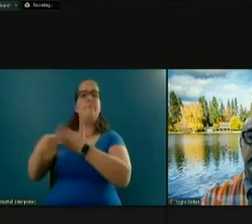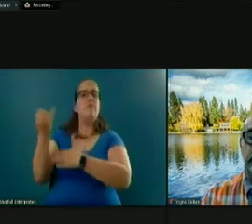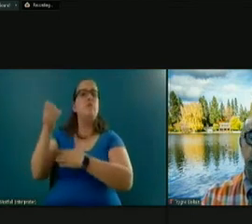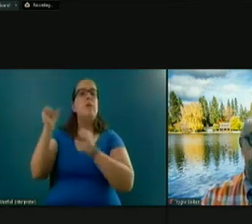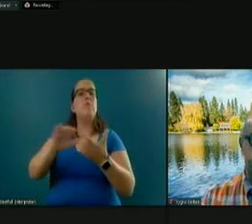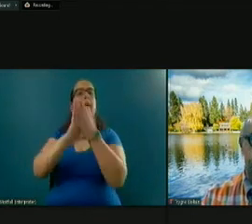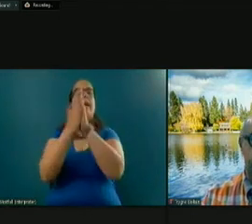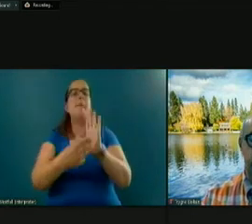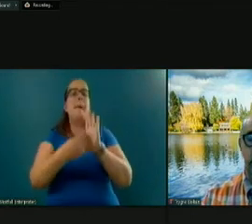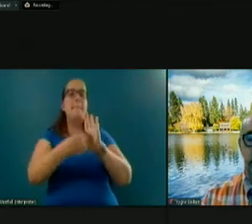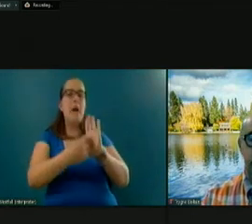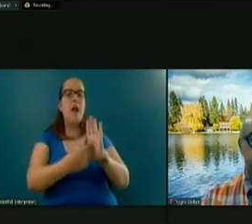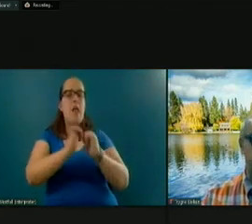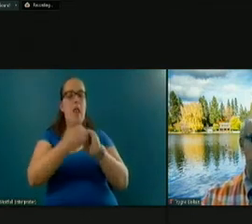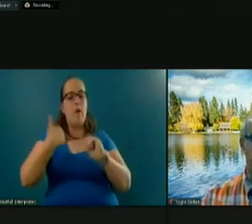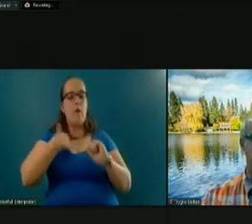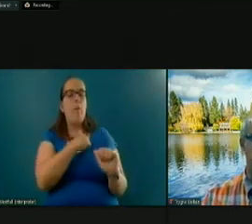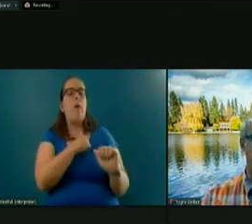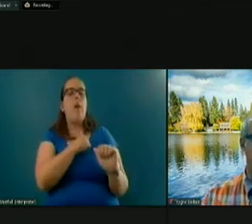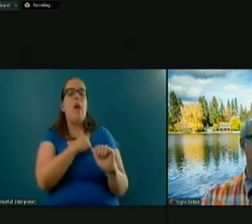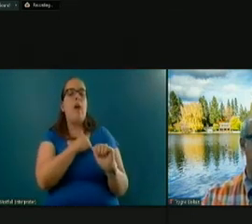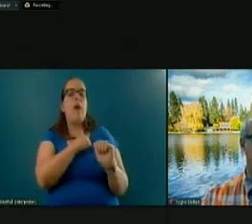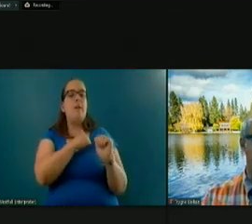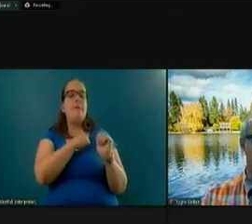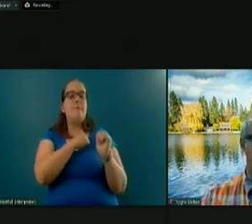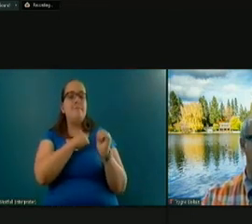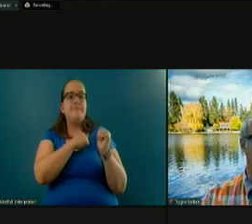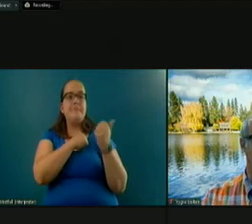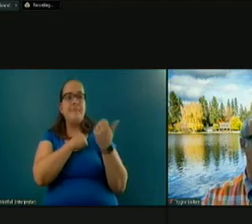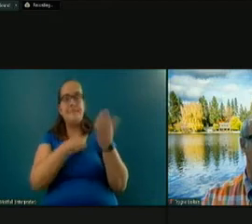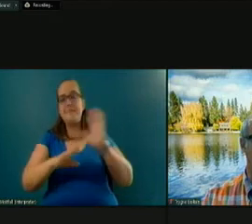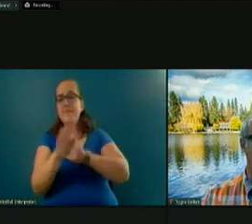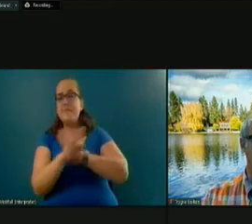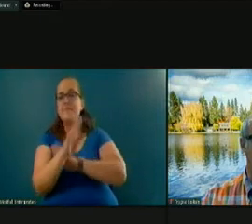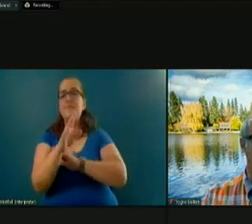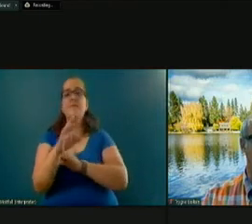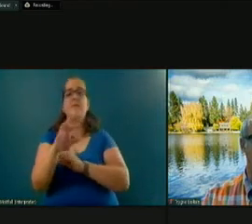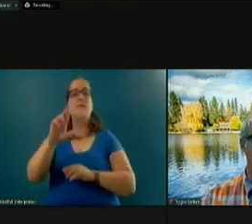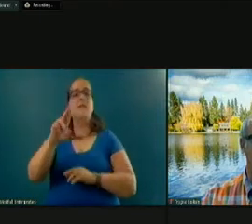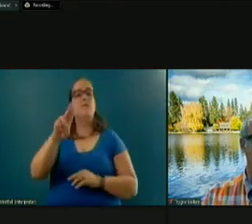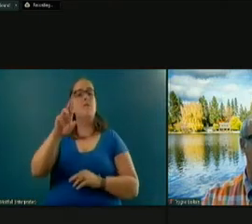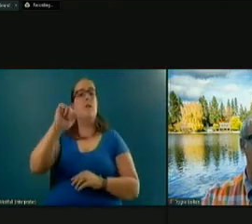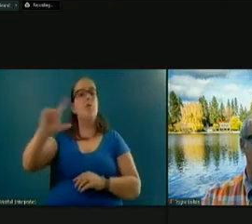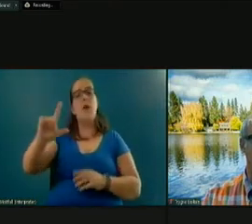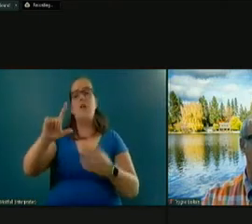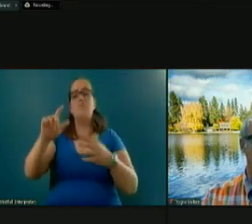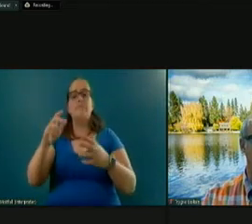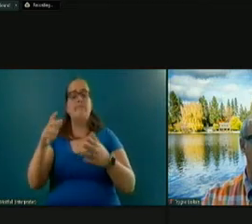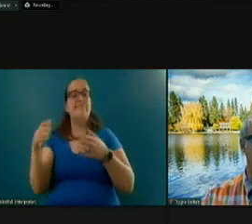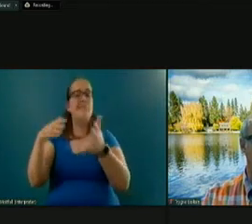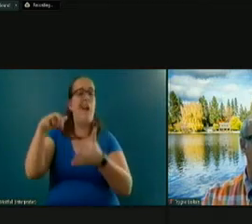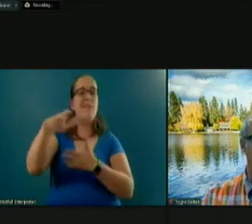model for how we then create rural trails connecting our cities, our resorts, our